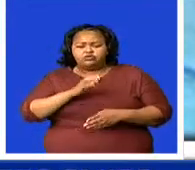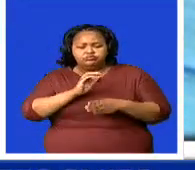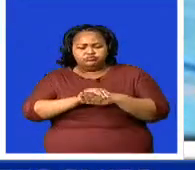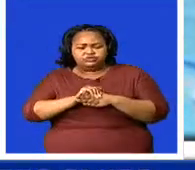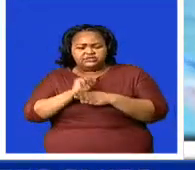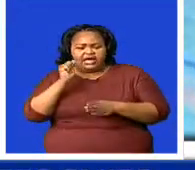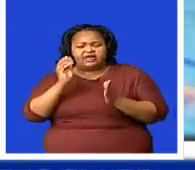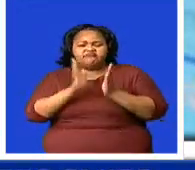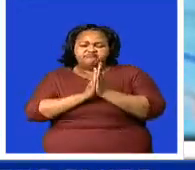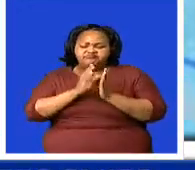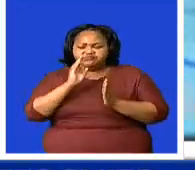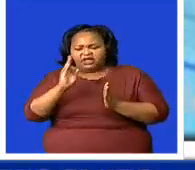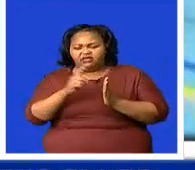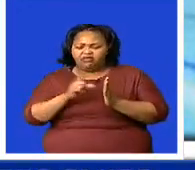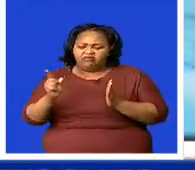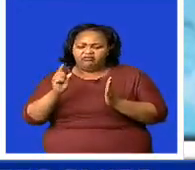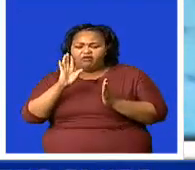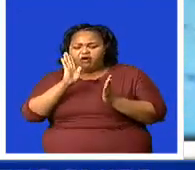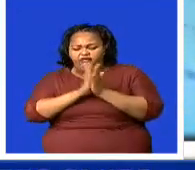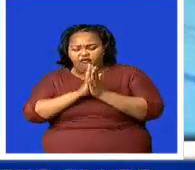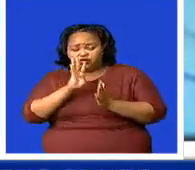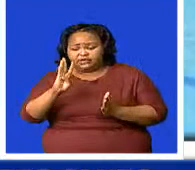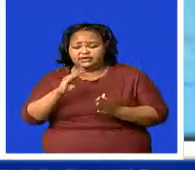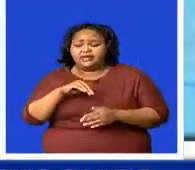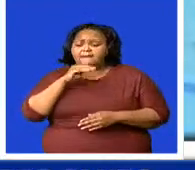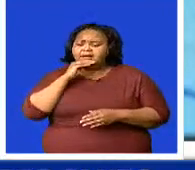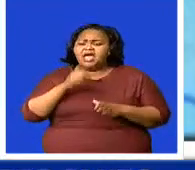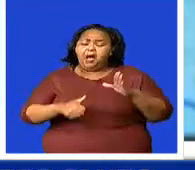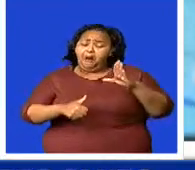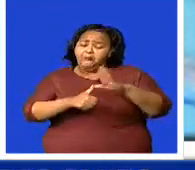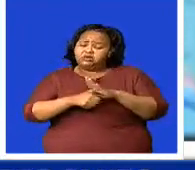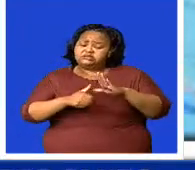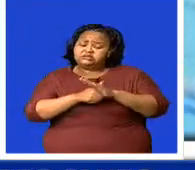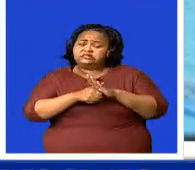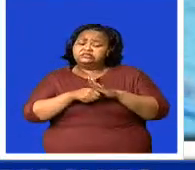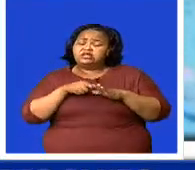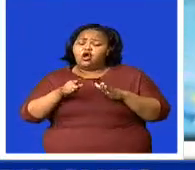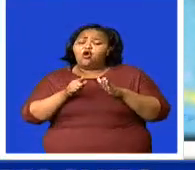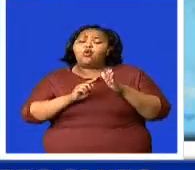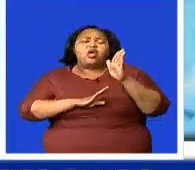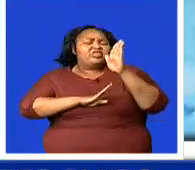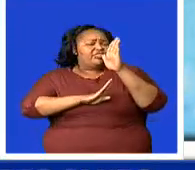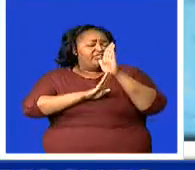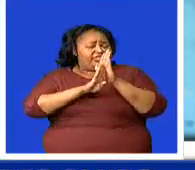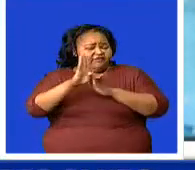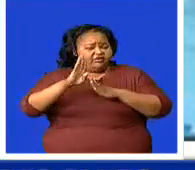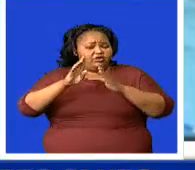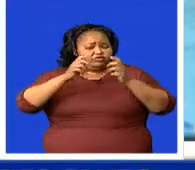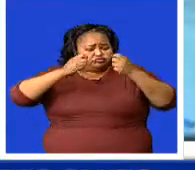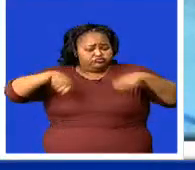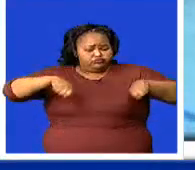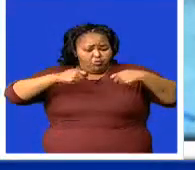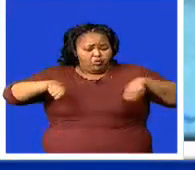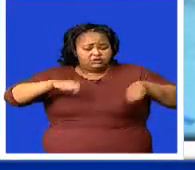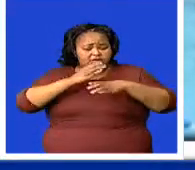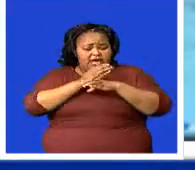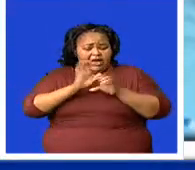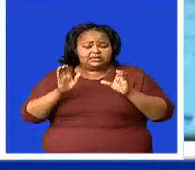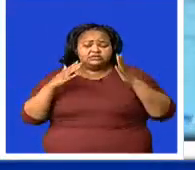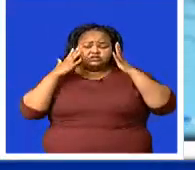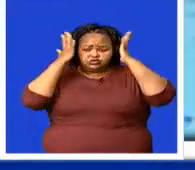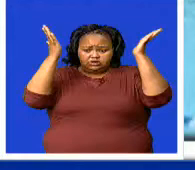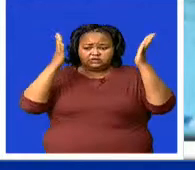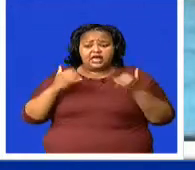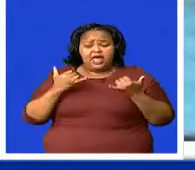Klabati believes this will play a key role in the development of the sport. In the future, we are working on the future of